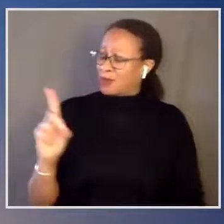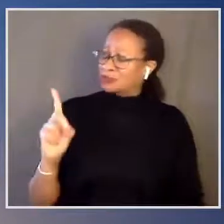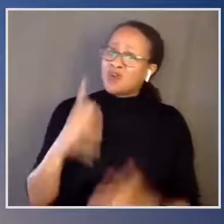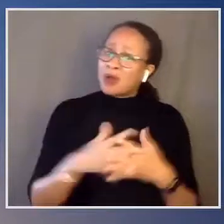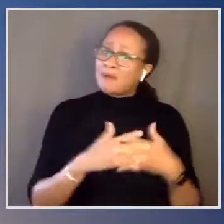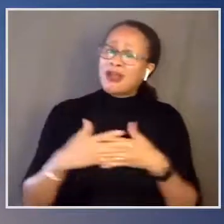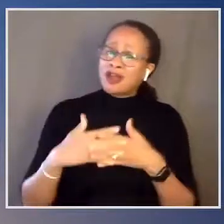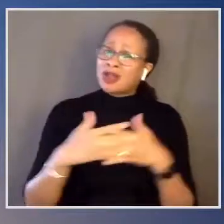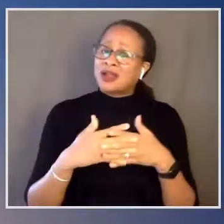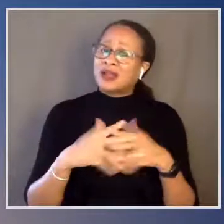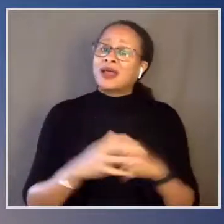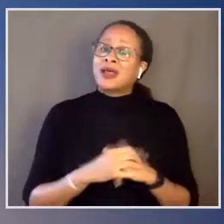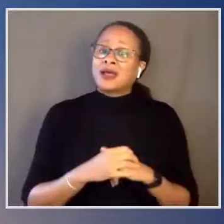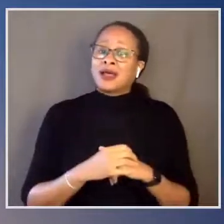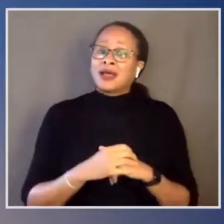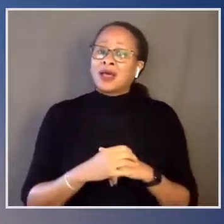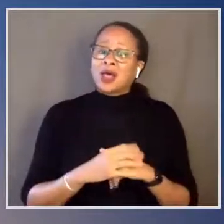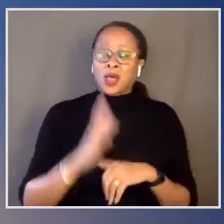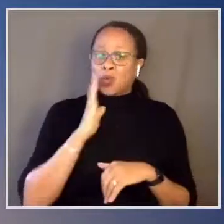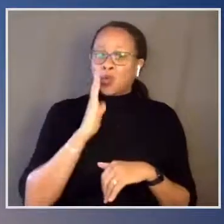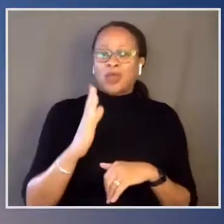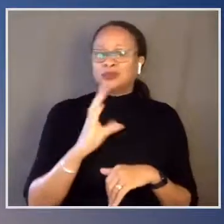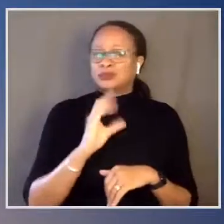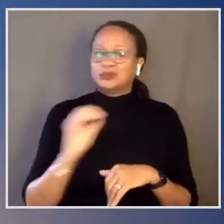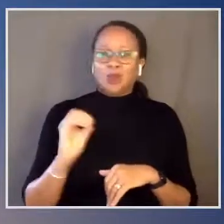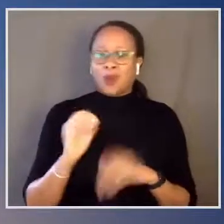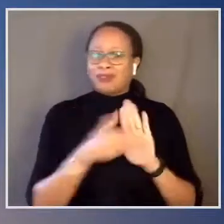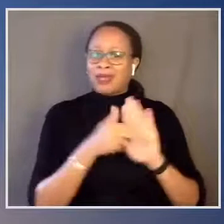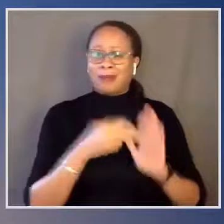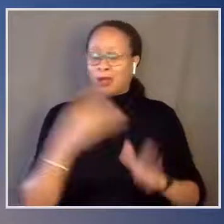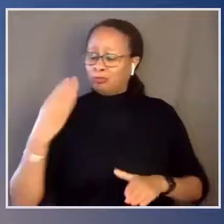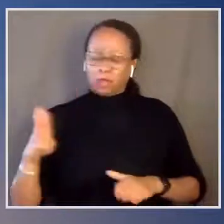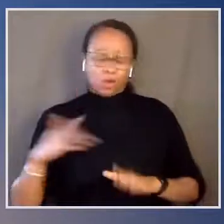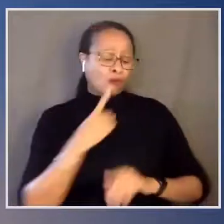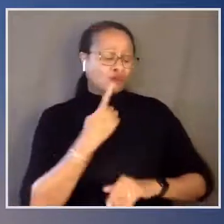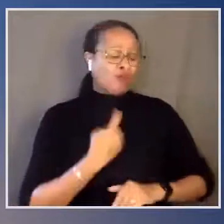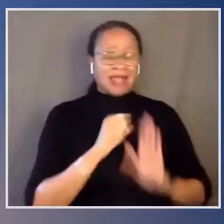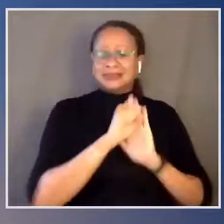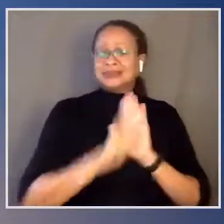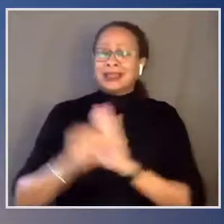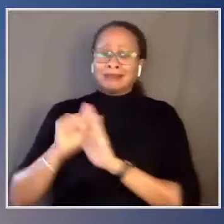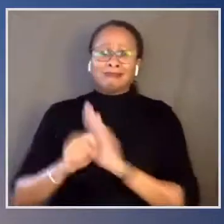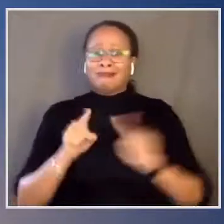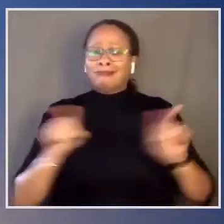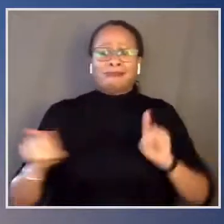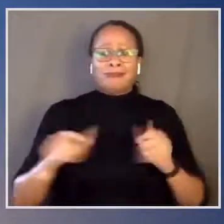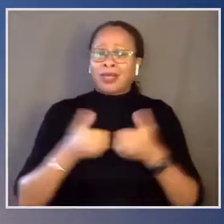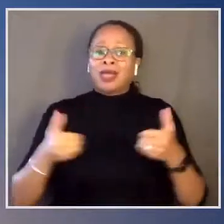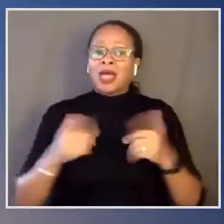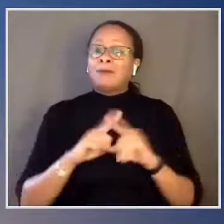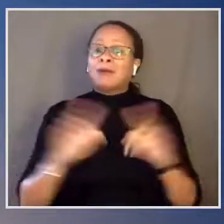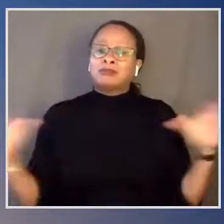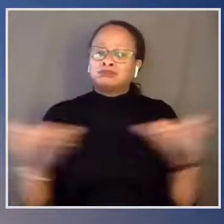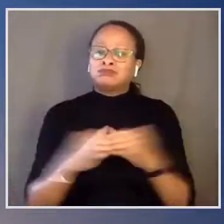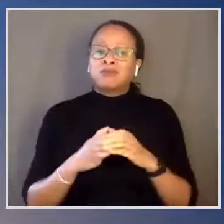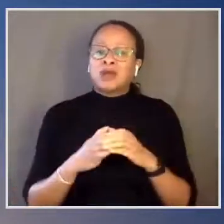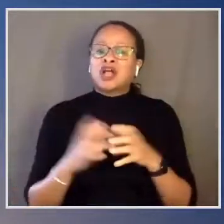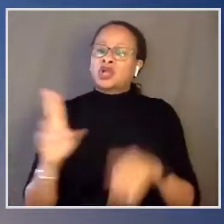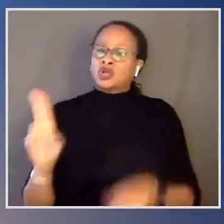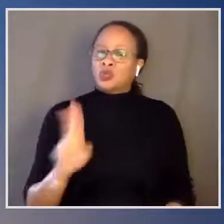And there will be no blue states and red states when we win. Just the United States of America.